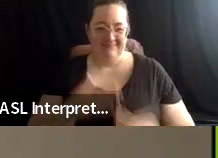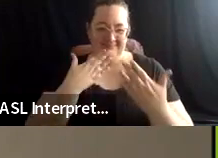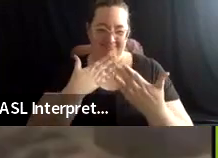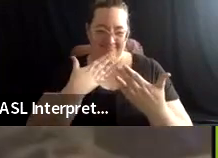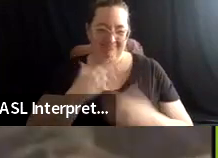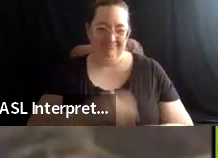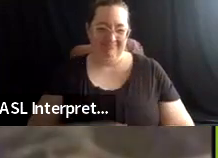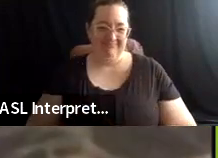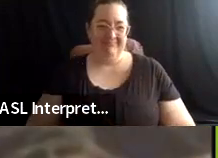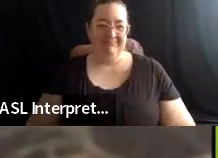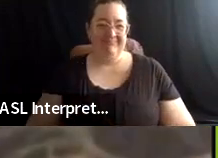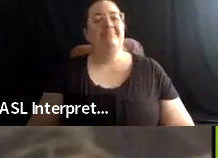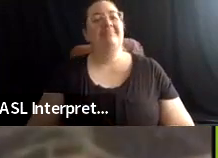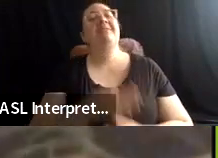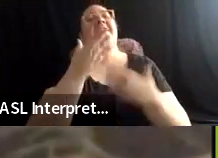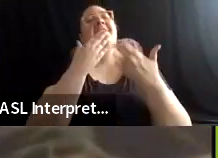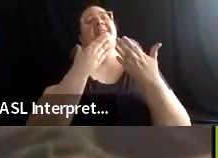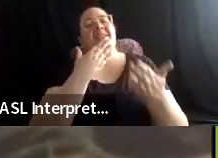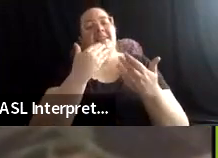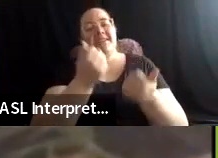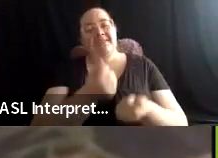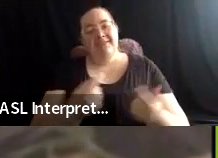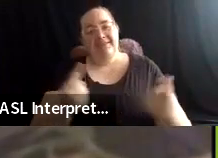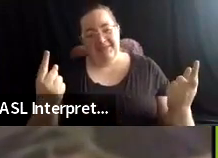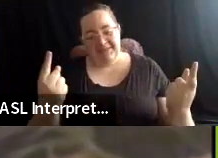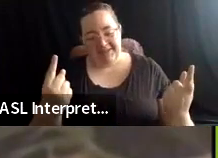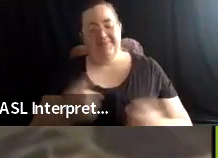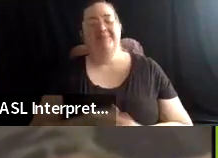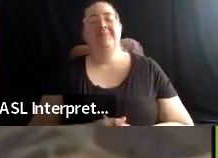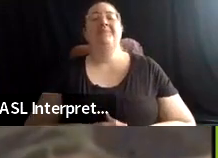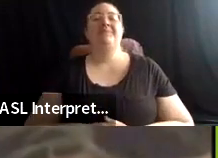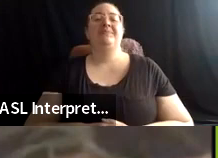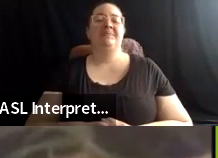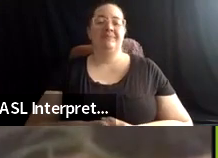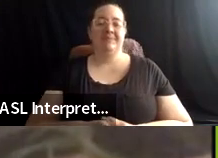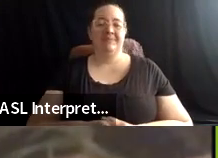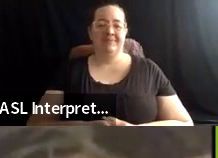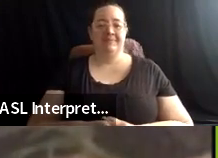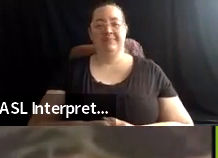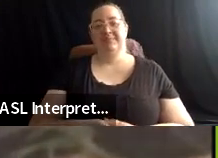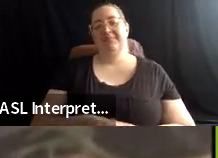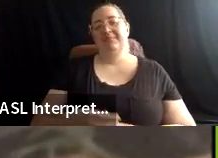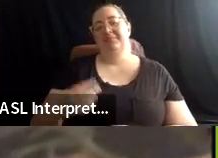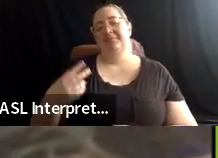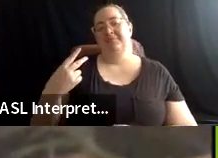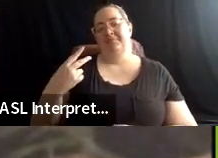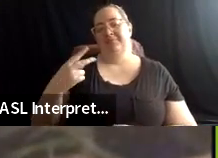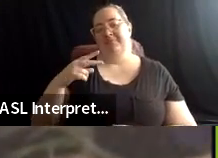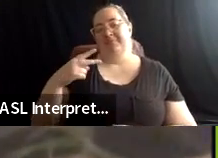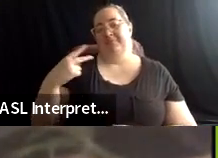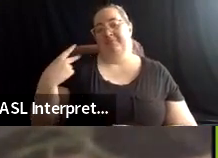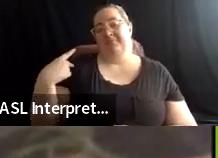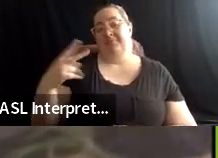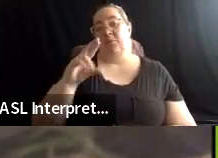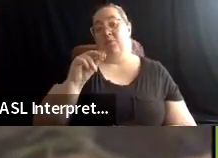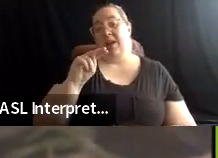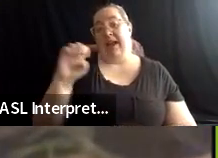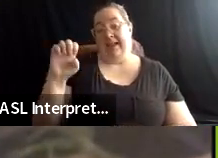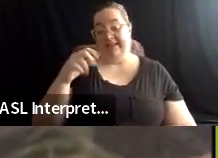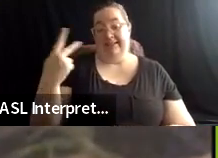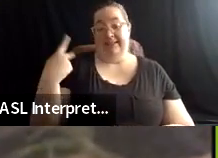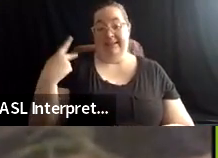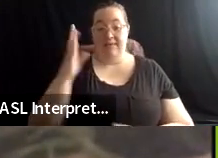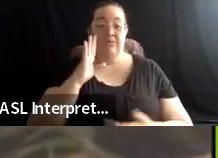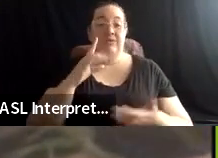Thank you, everyone, Kriana. Rani and I are going to take a little bit of time here to talk about what First